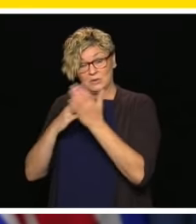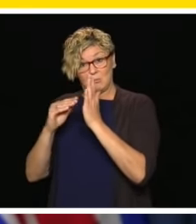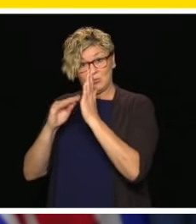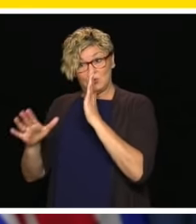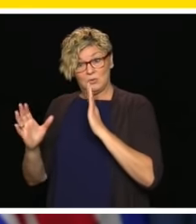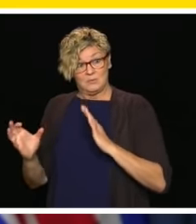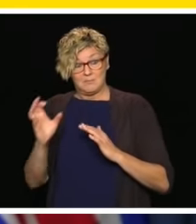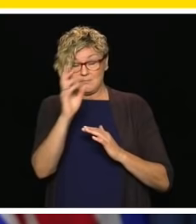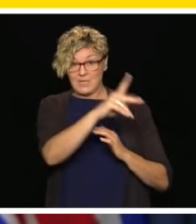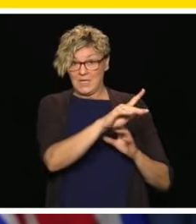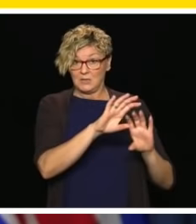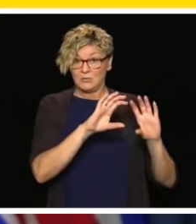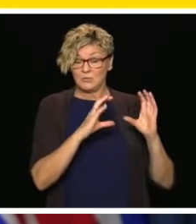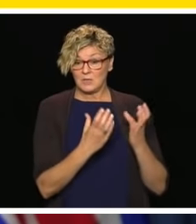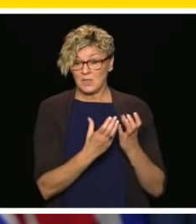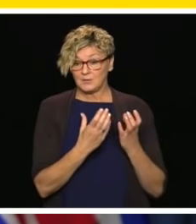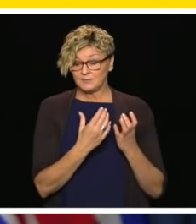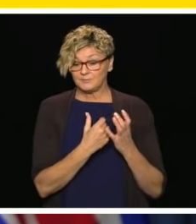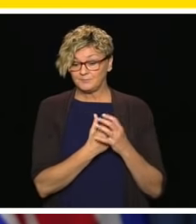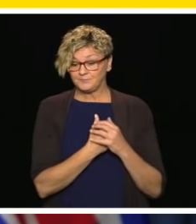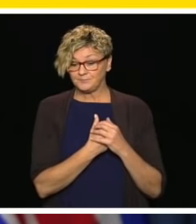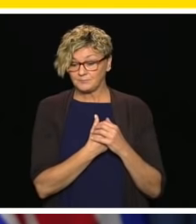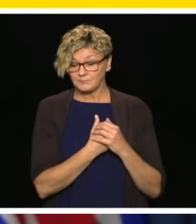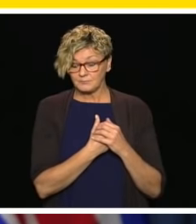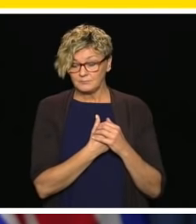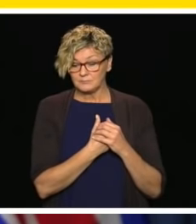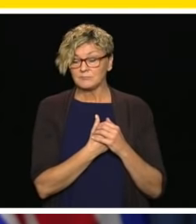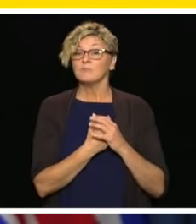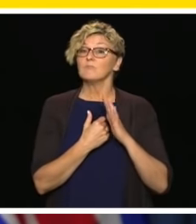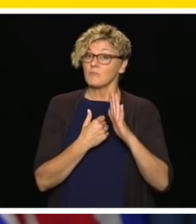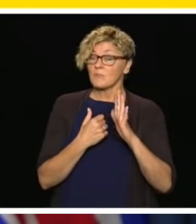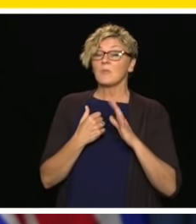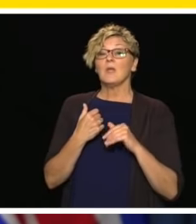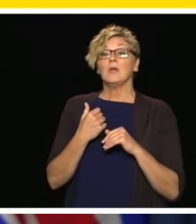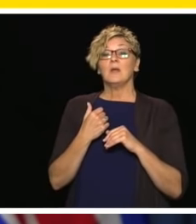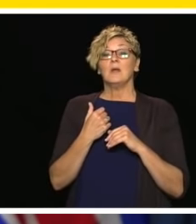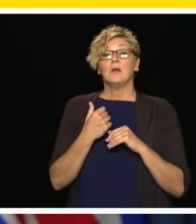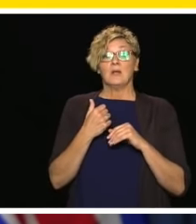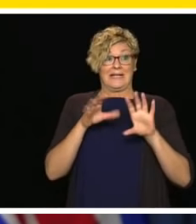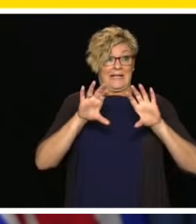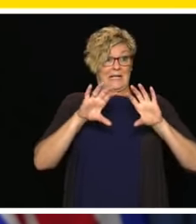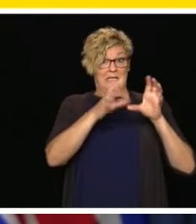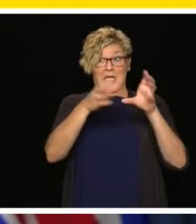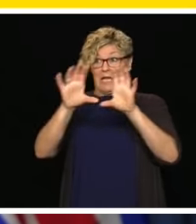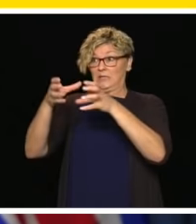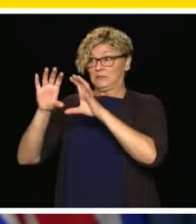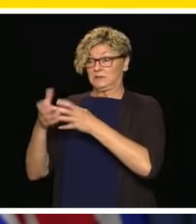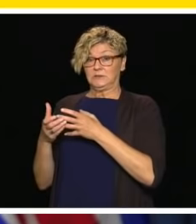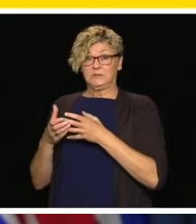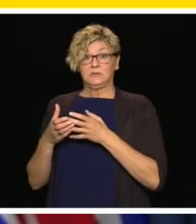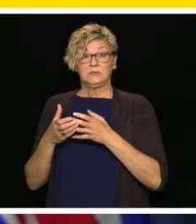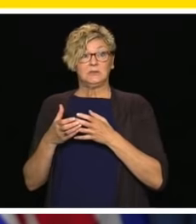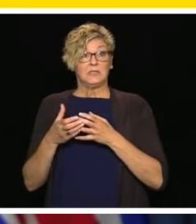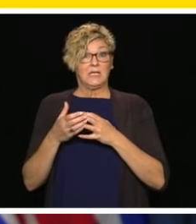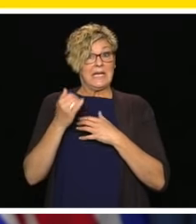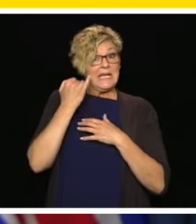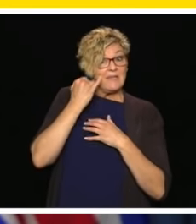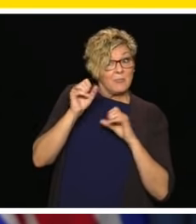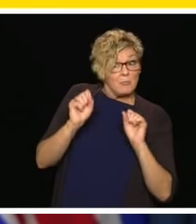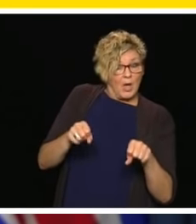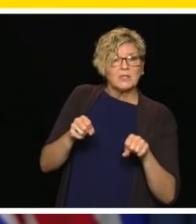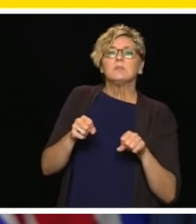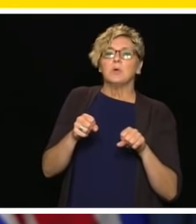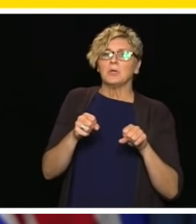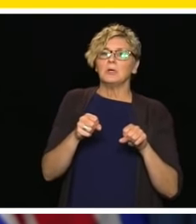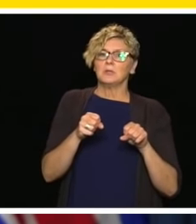example? I think some of this, look, classes will stay with their teacher in every circumstance